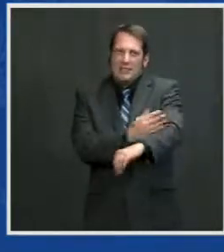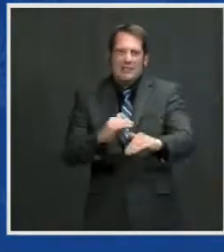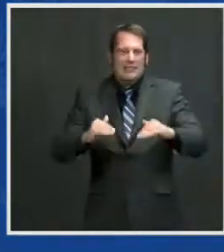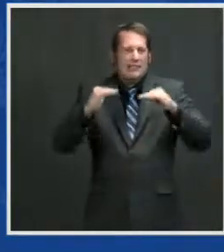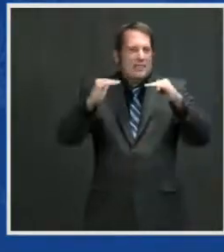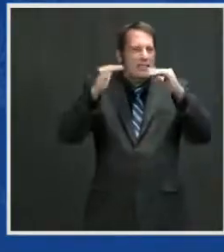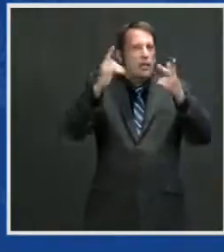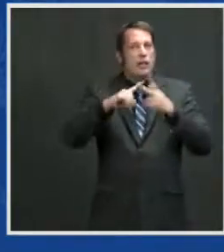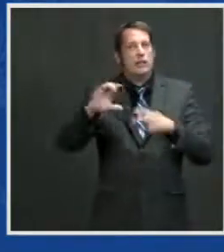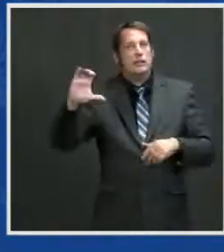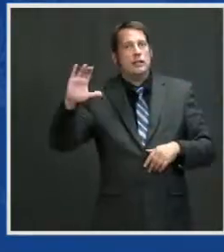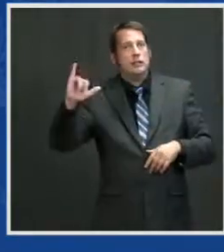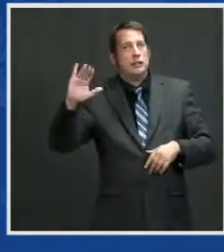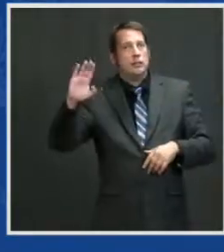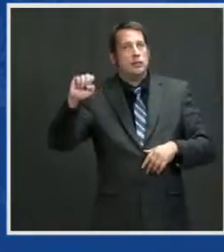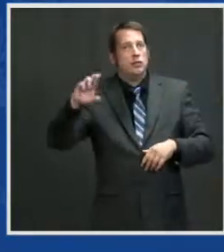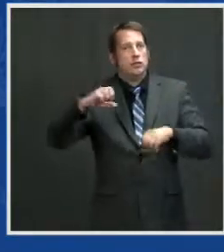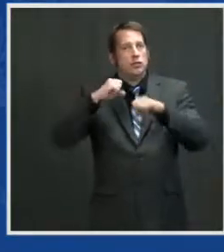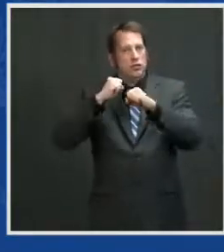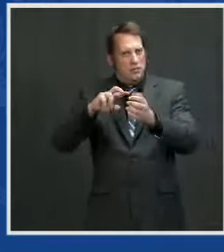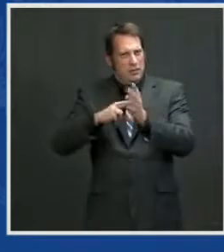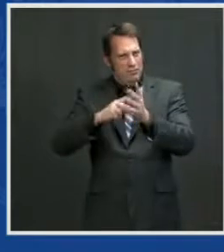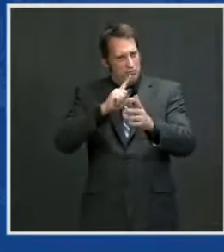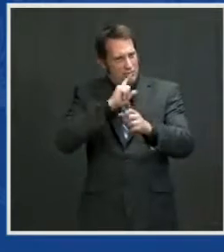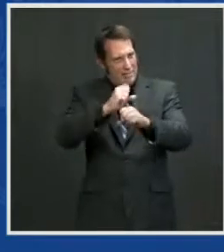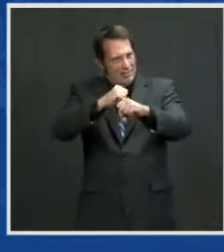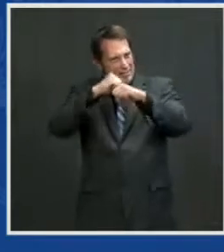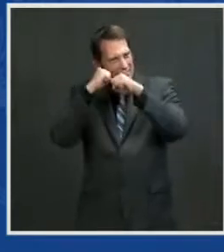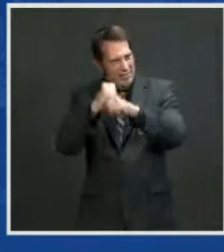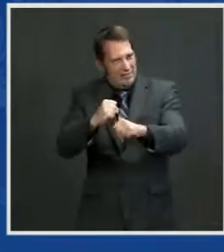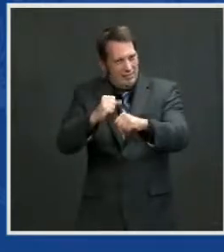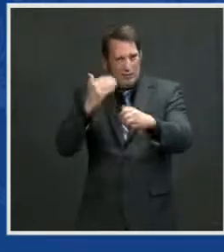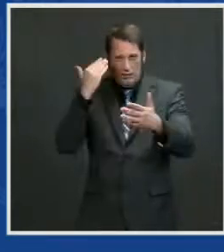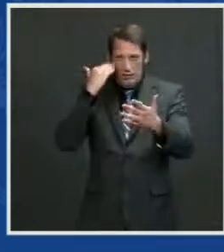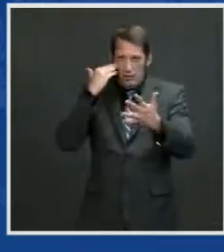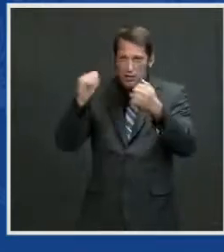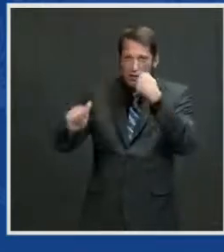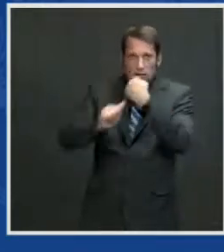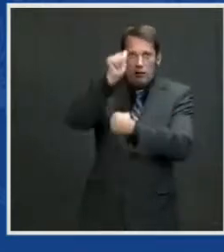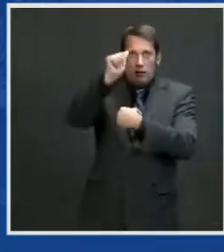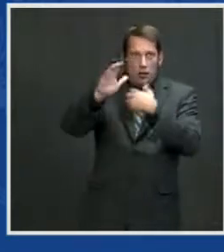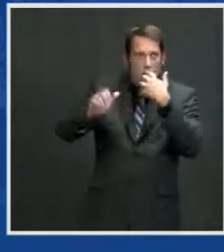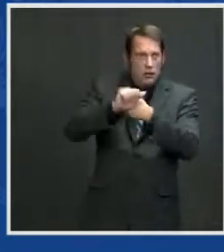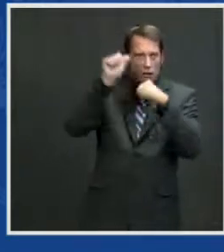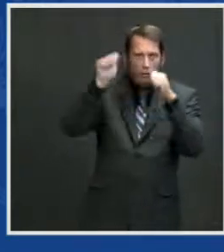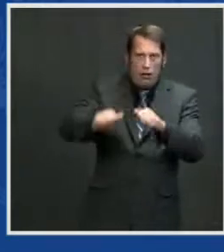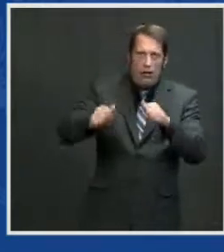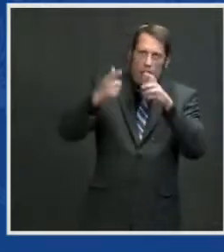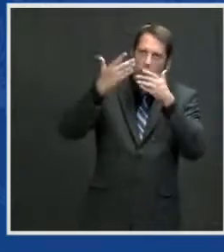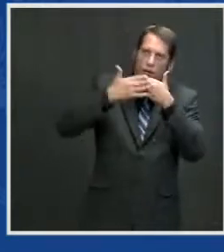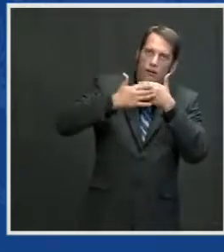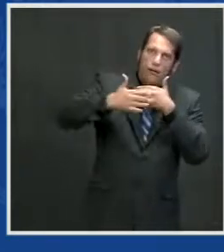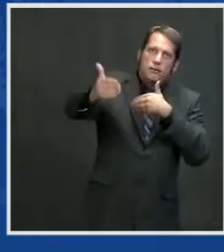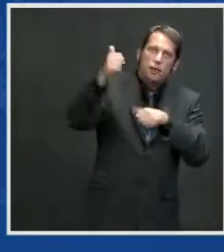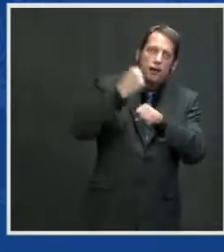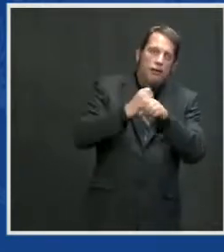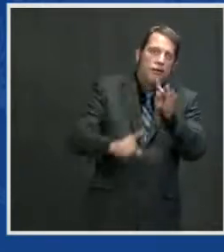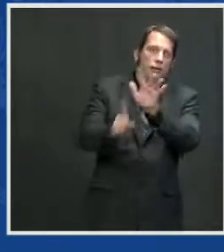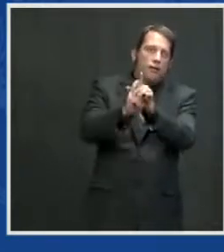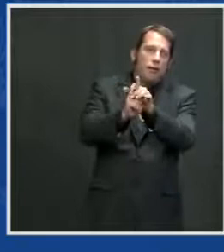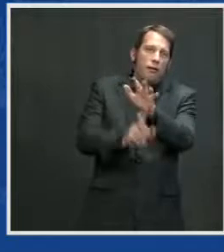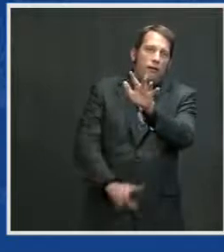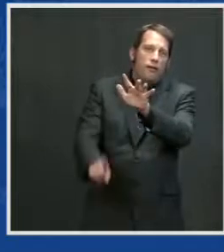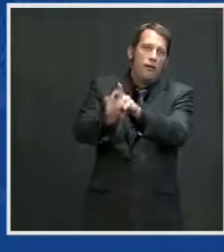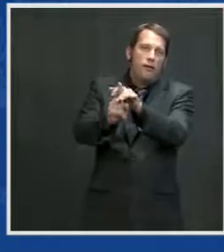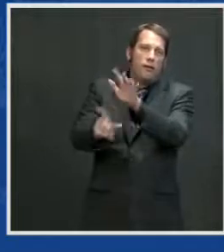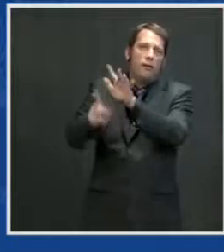last decade and the new challenges we're about to face as well. With the European Union leaders, I'll discuss how